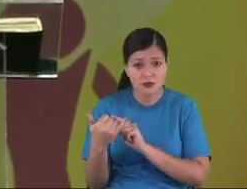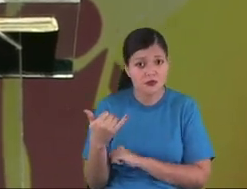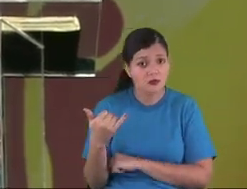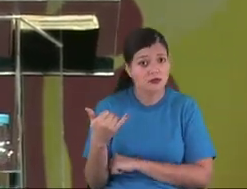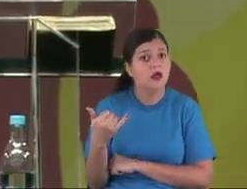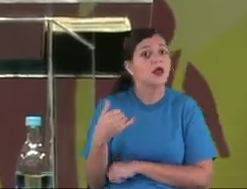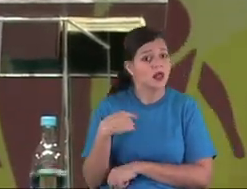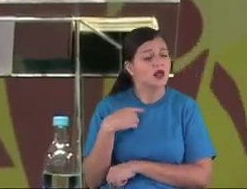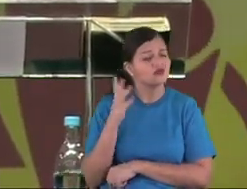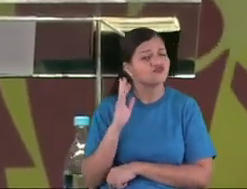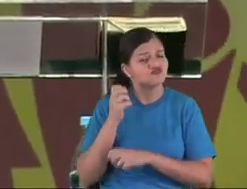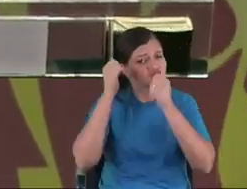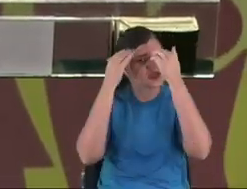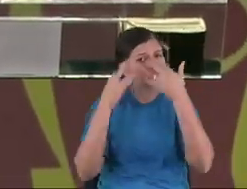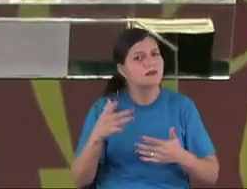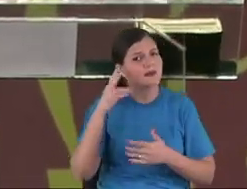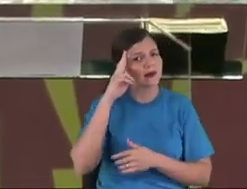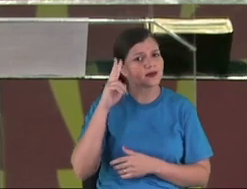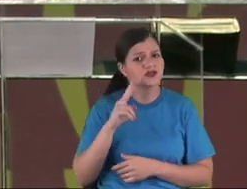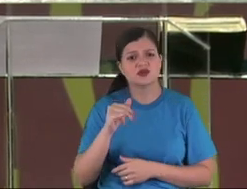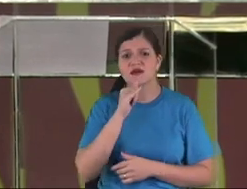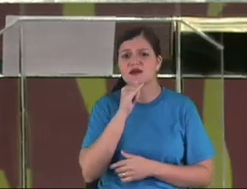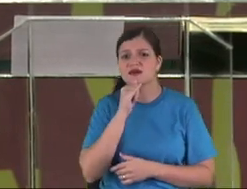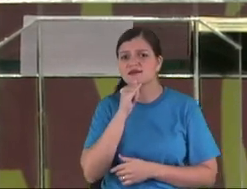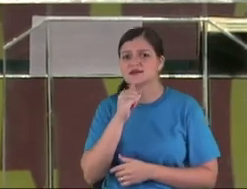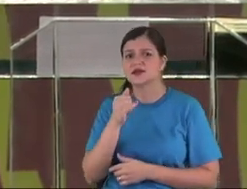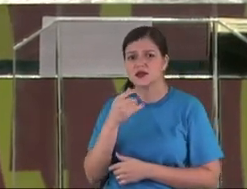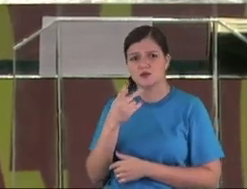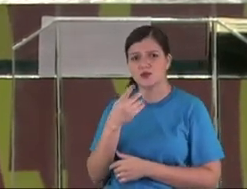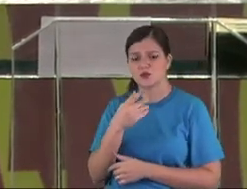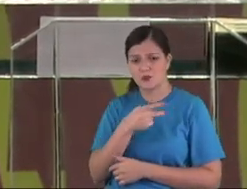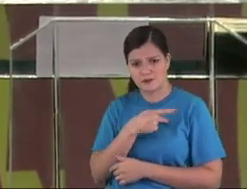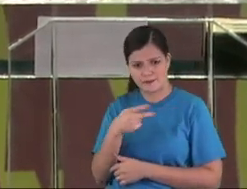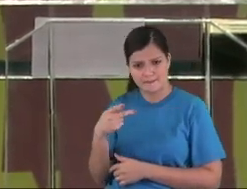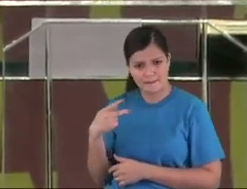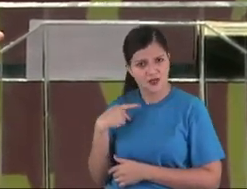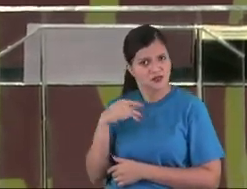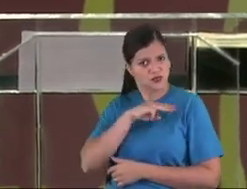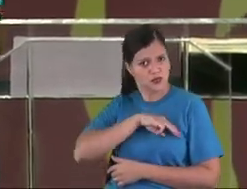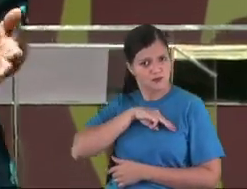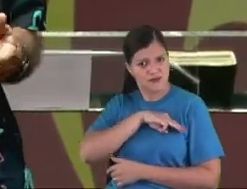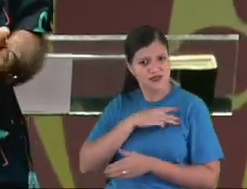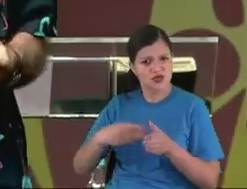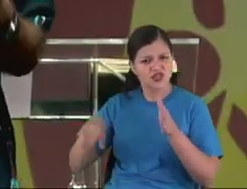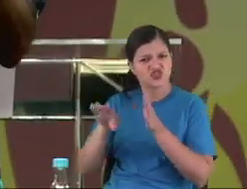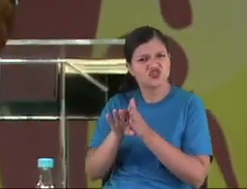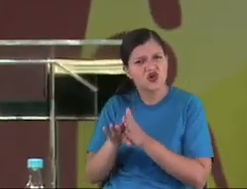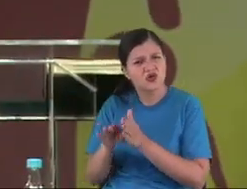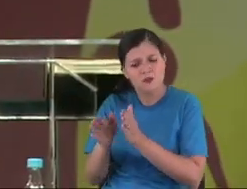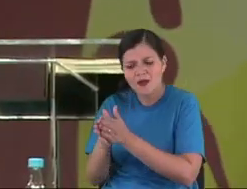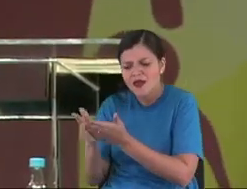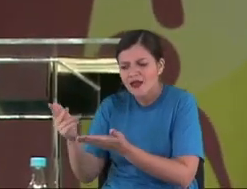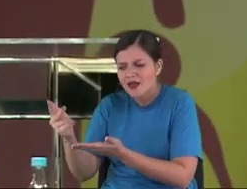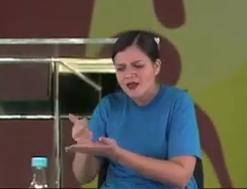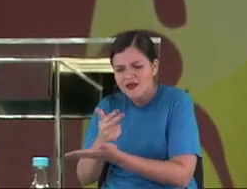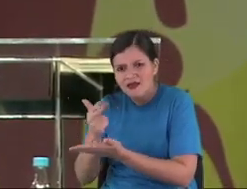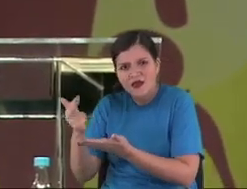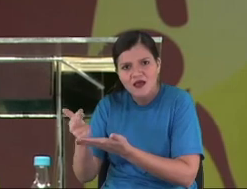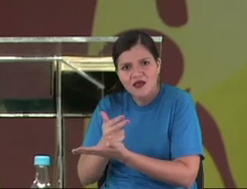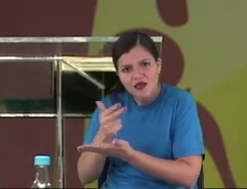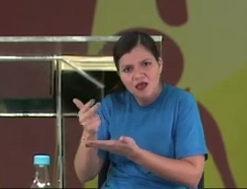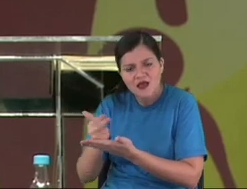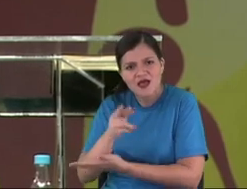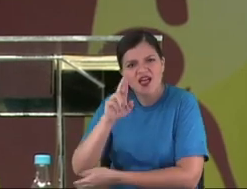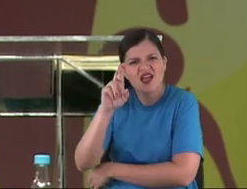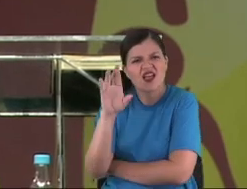For example, a pastor, he was a missionary, he was in a house. Hey, I have a magazine here, just like